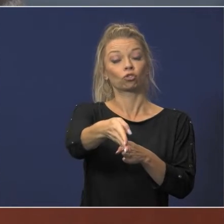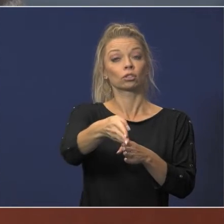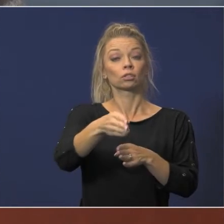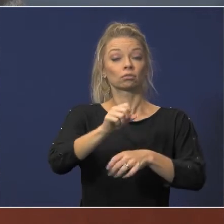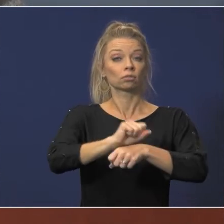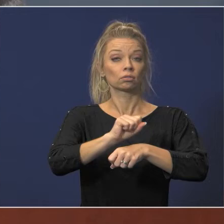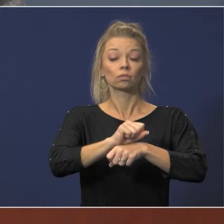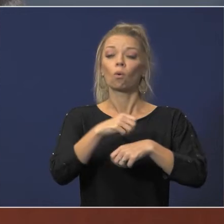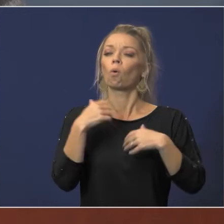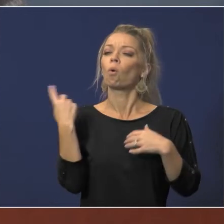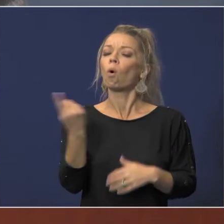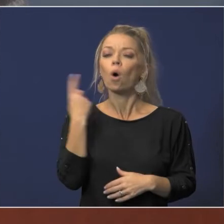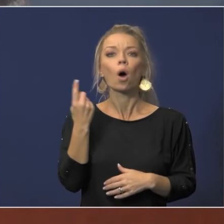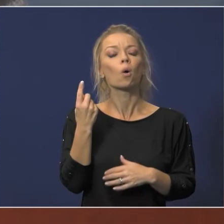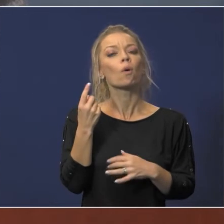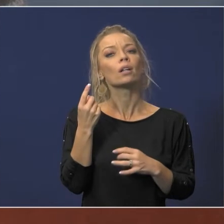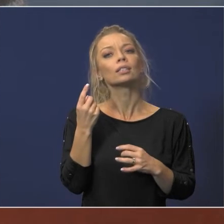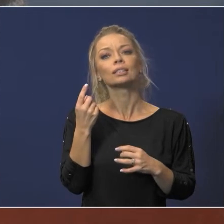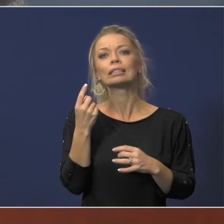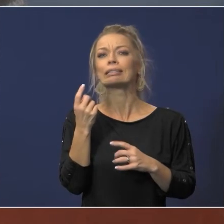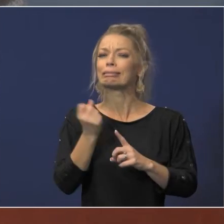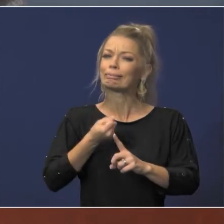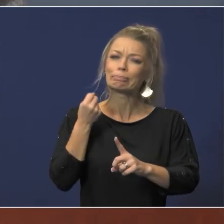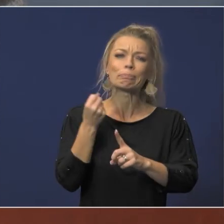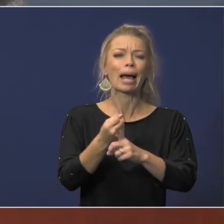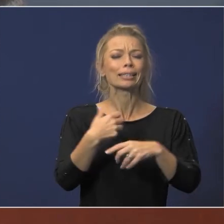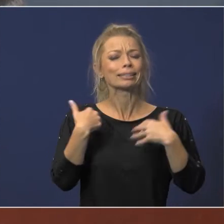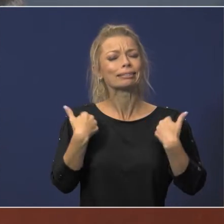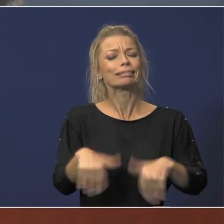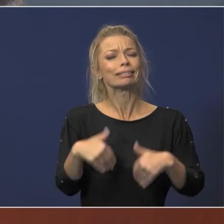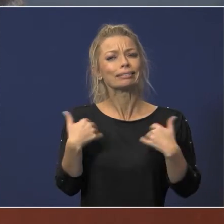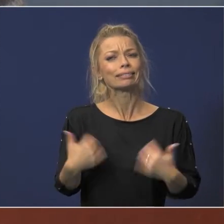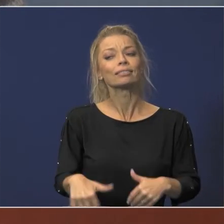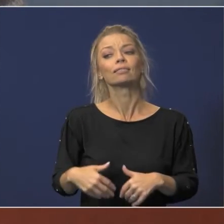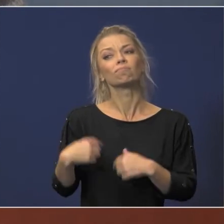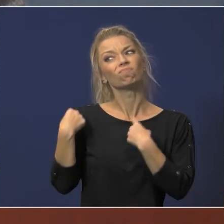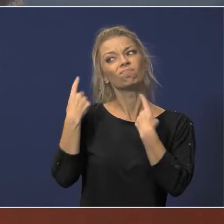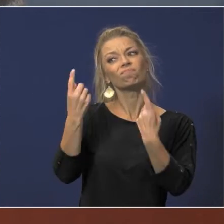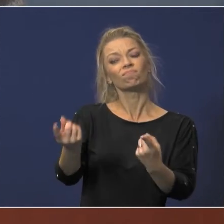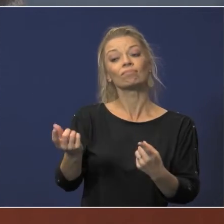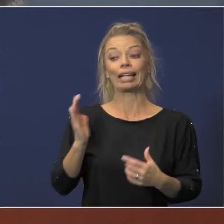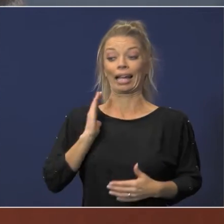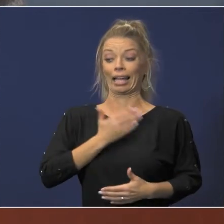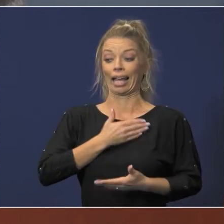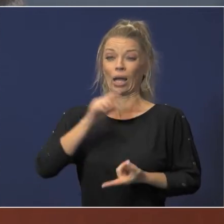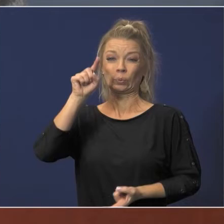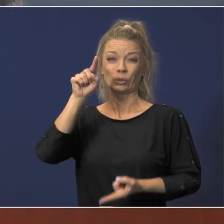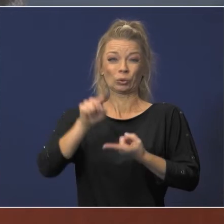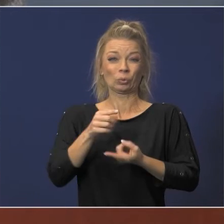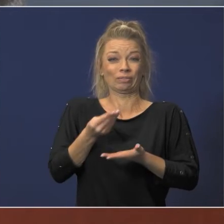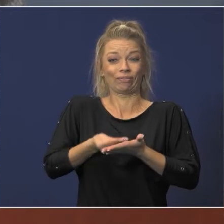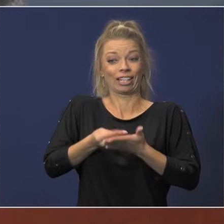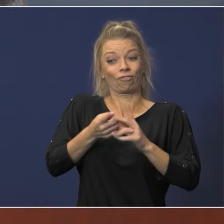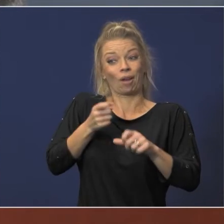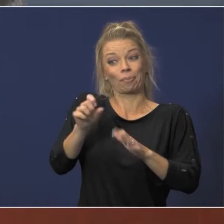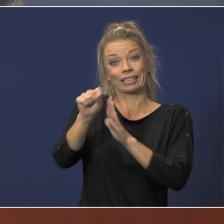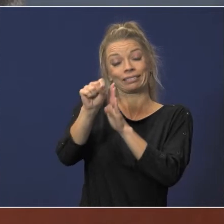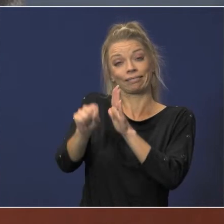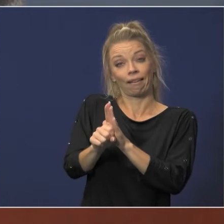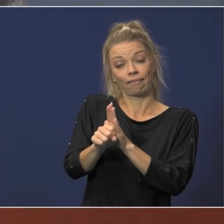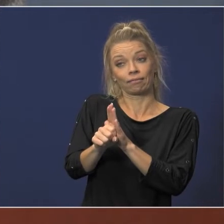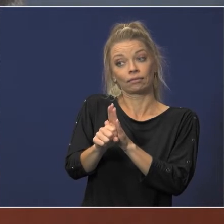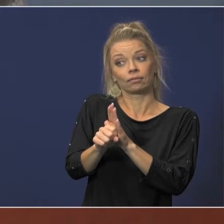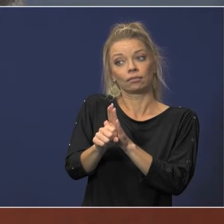tremendously impacted and has been and because of our reduced funding from the state it puts an